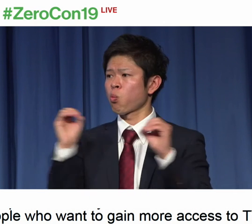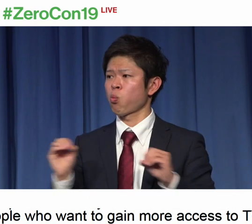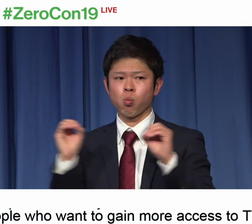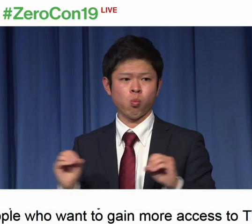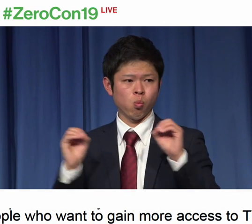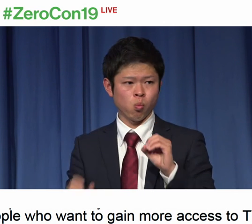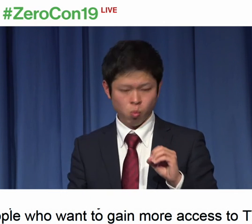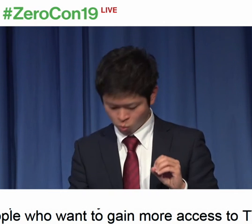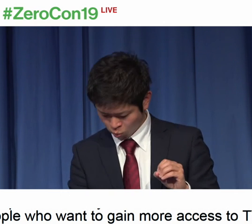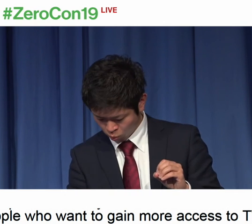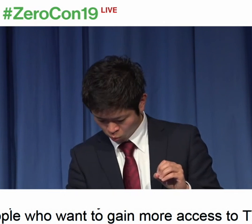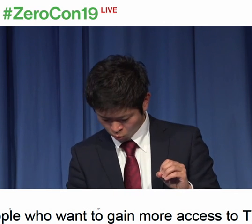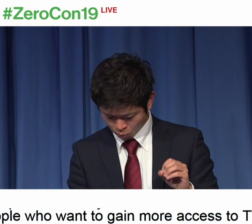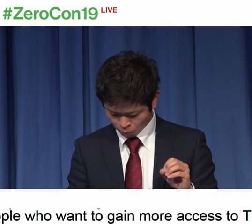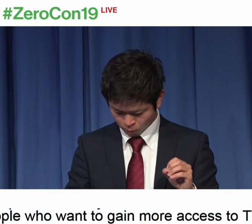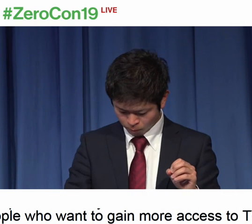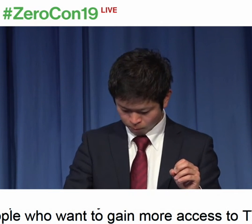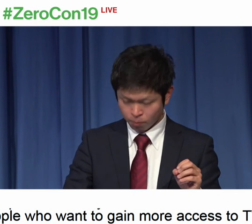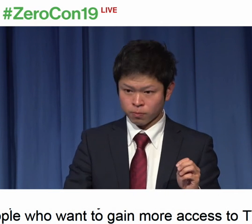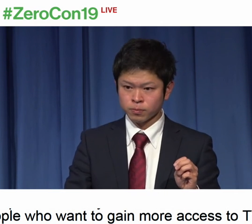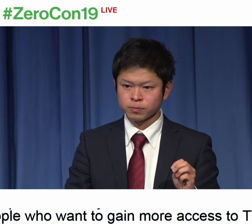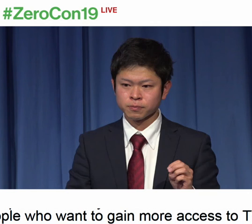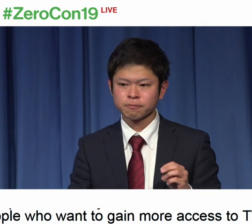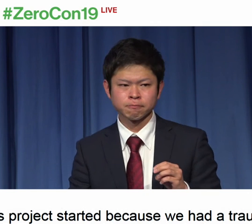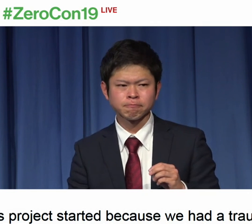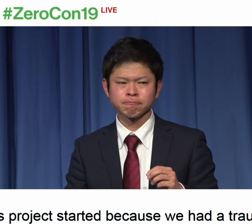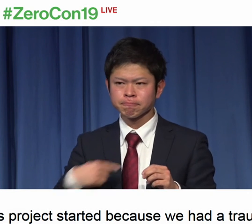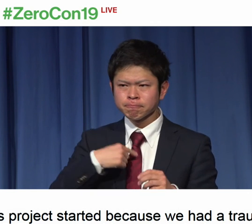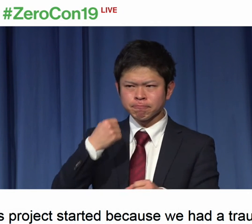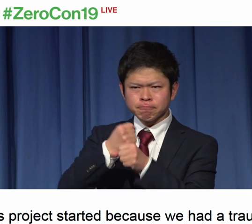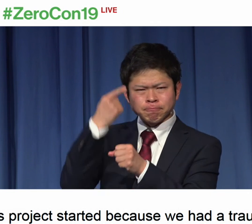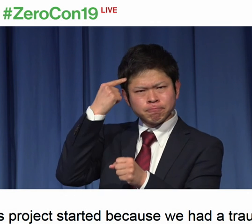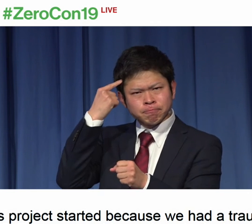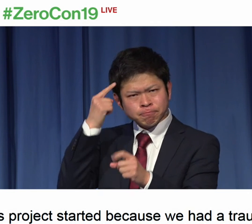And there was no captioning, no sign language.